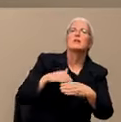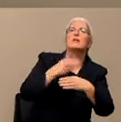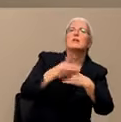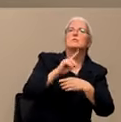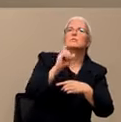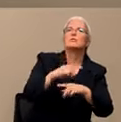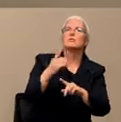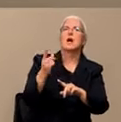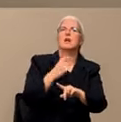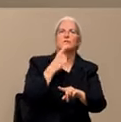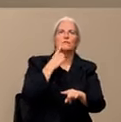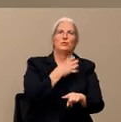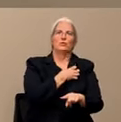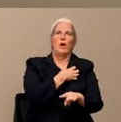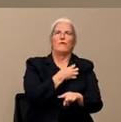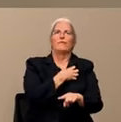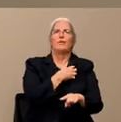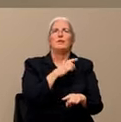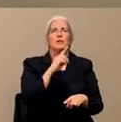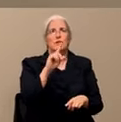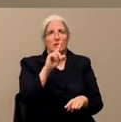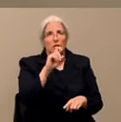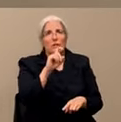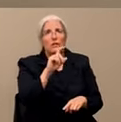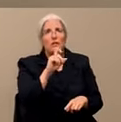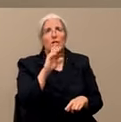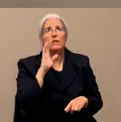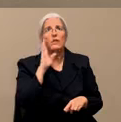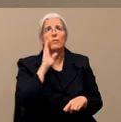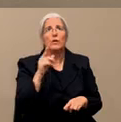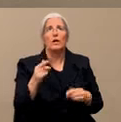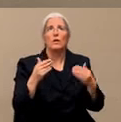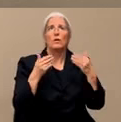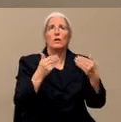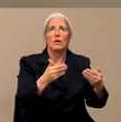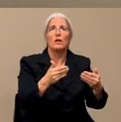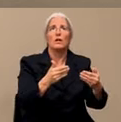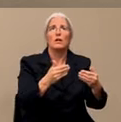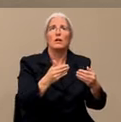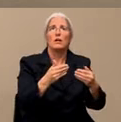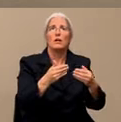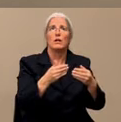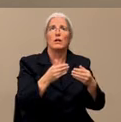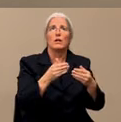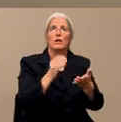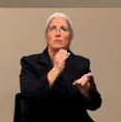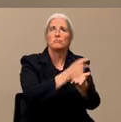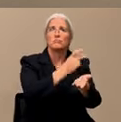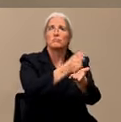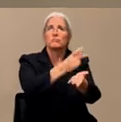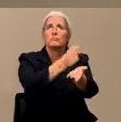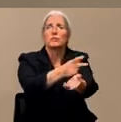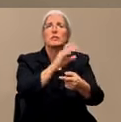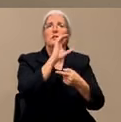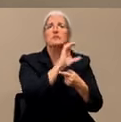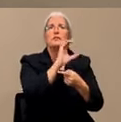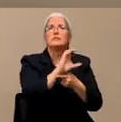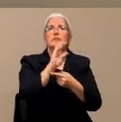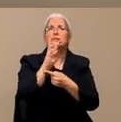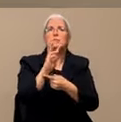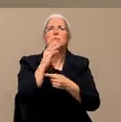you going to process CCW applications, concealed weapon applications, faster to help citizens protect themselves?